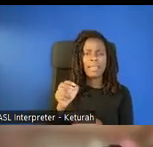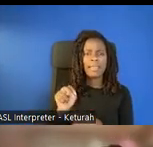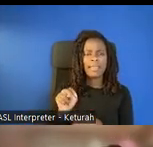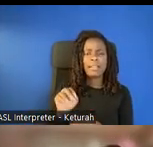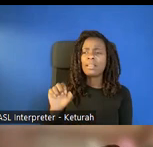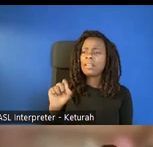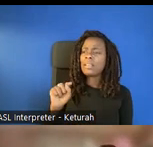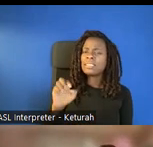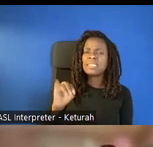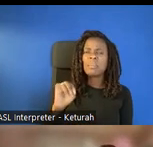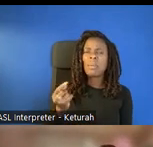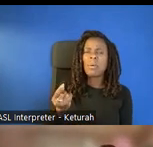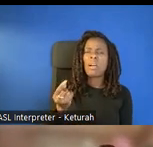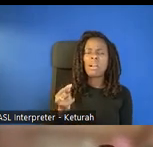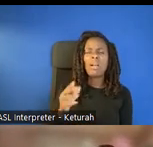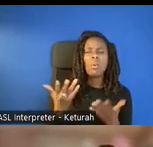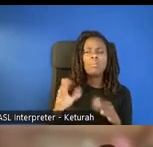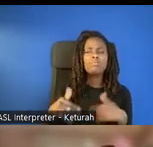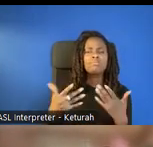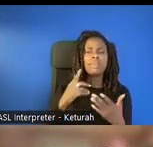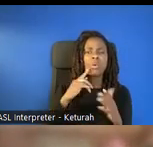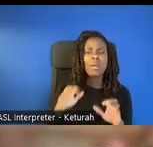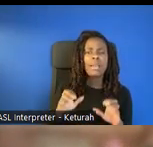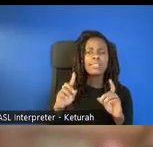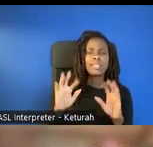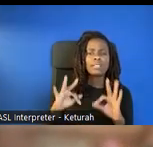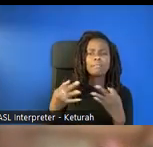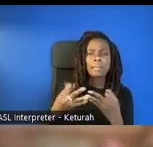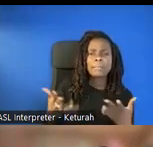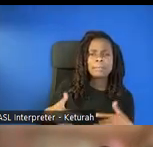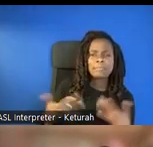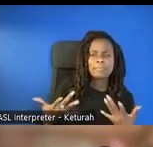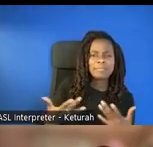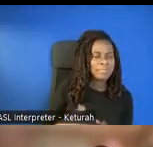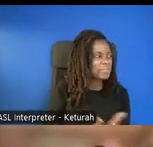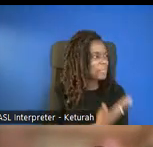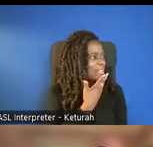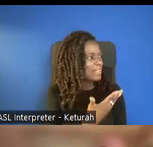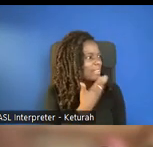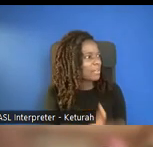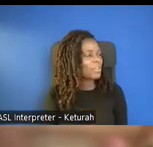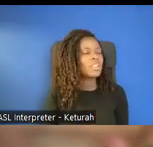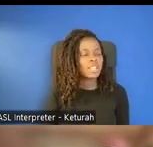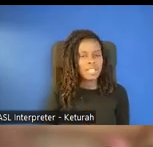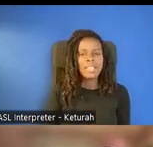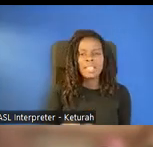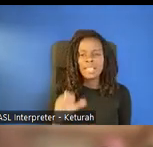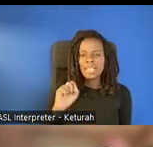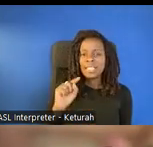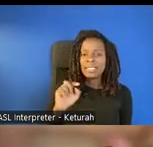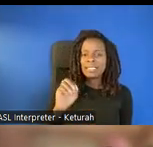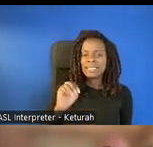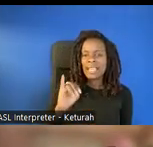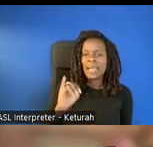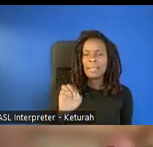and what do you offer to educators and families? Yeah, thanks, Anita. So STEMI or it's